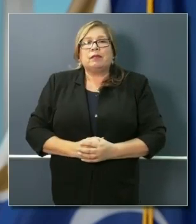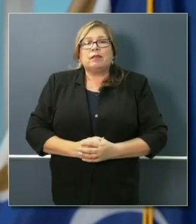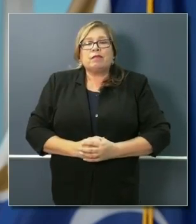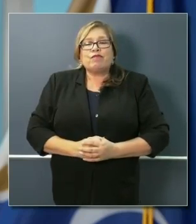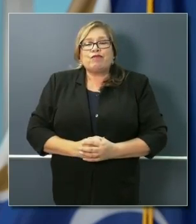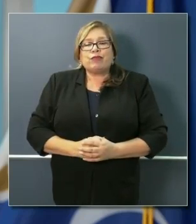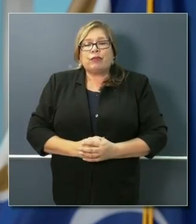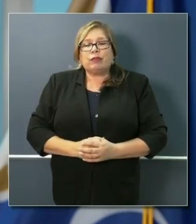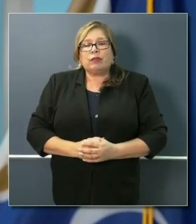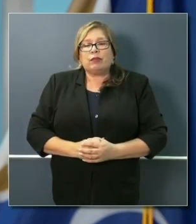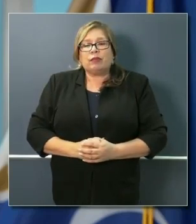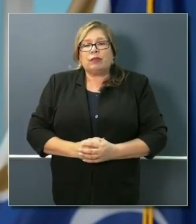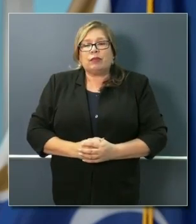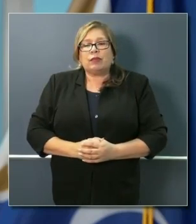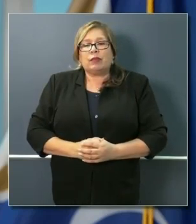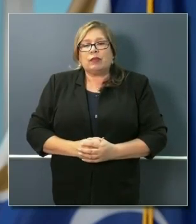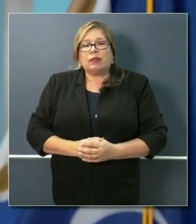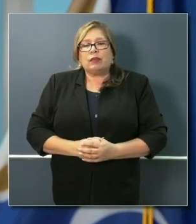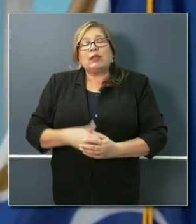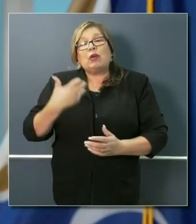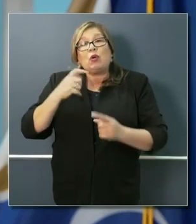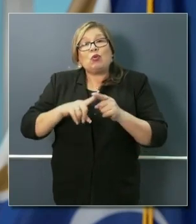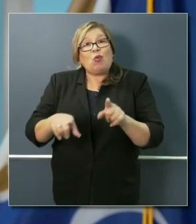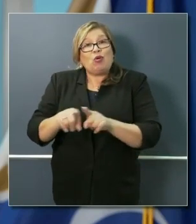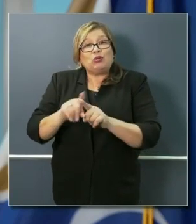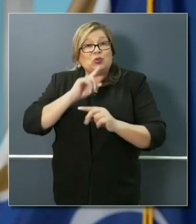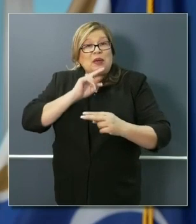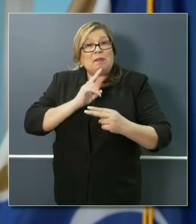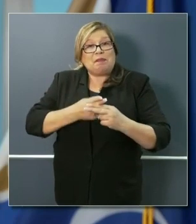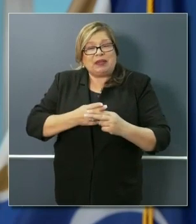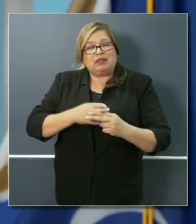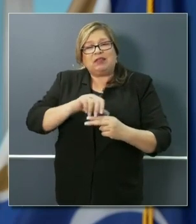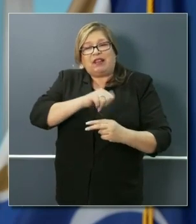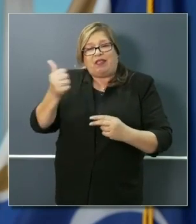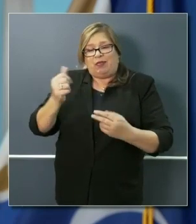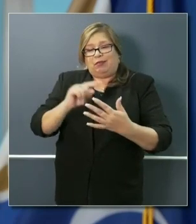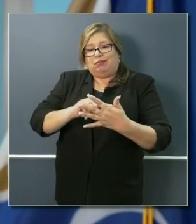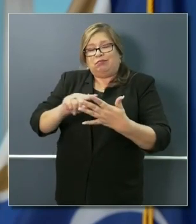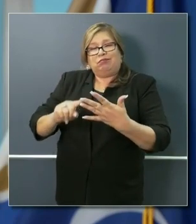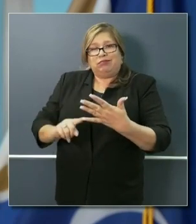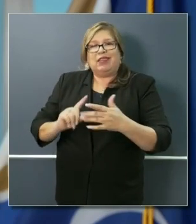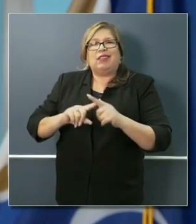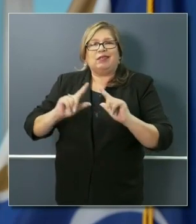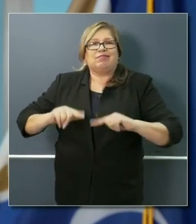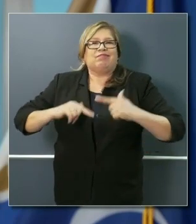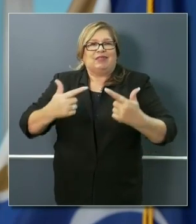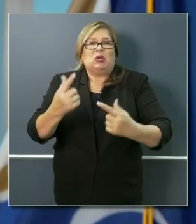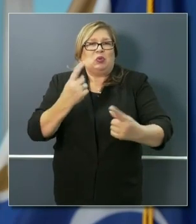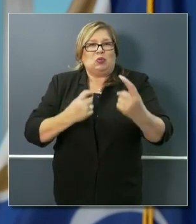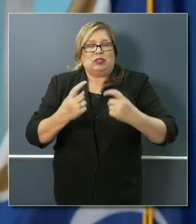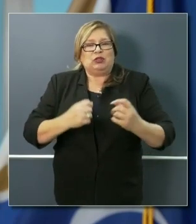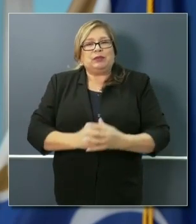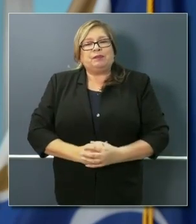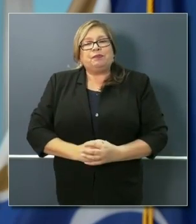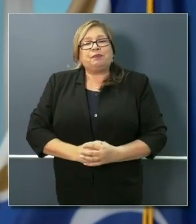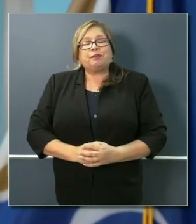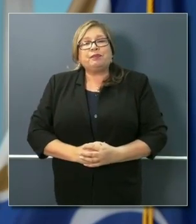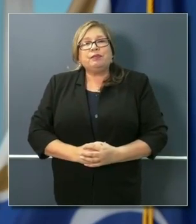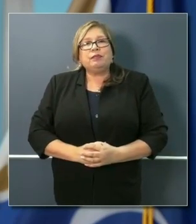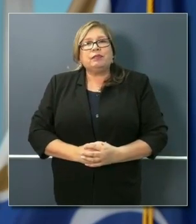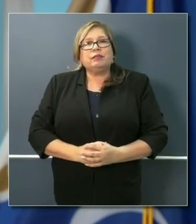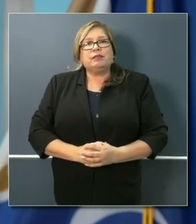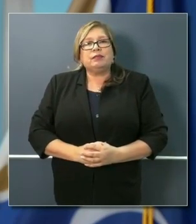additional points and, of course, open up as we do to any questions that we may have to make this point.